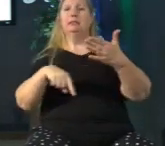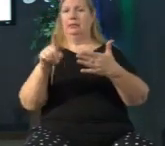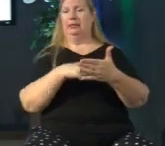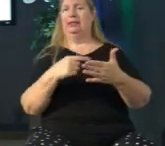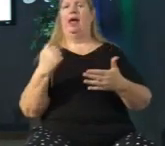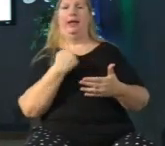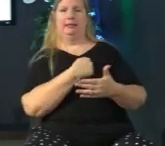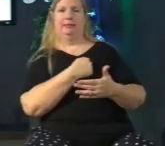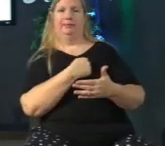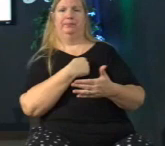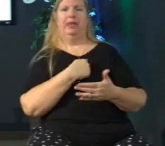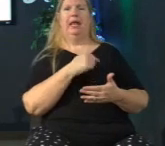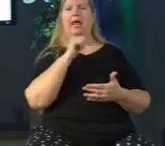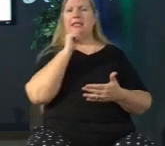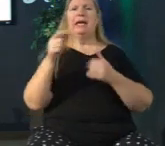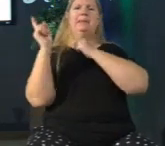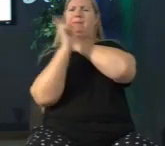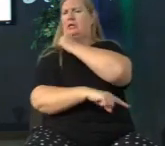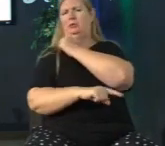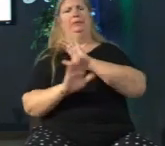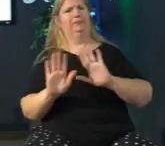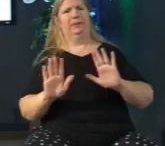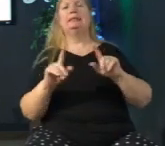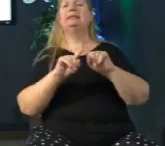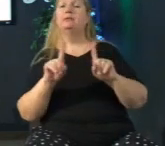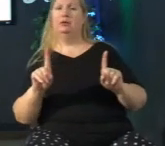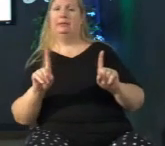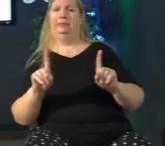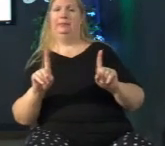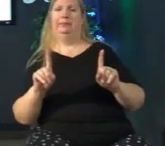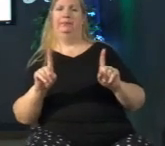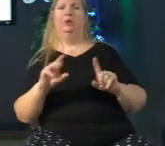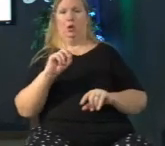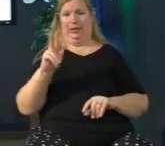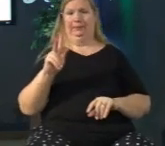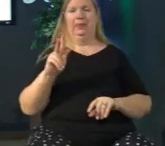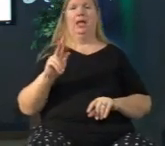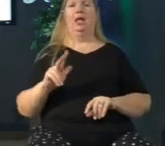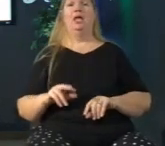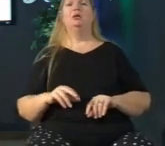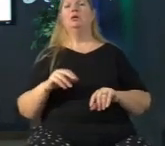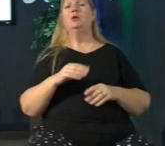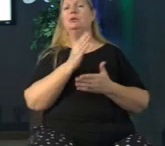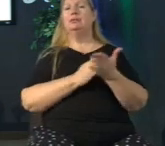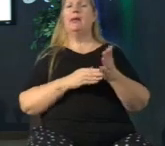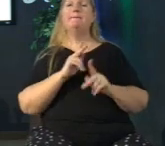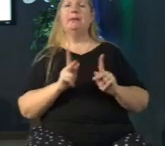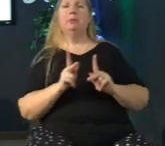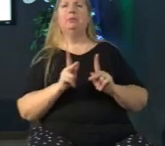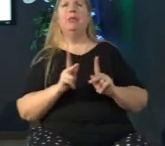now discipline is different than punishment okay now there may be some of you out there who had parents